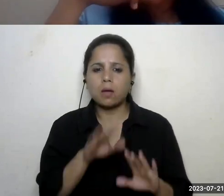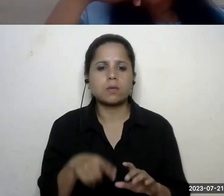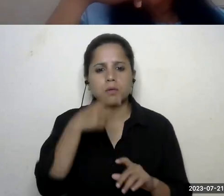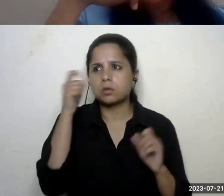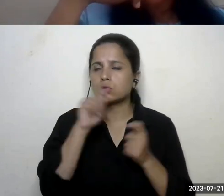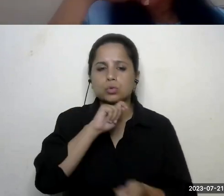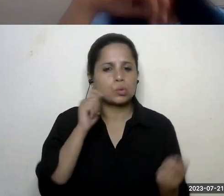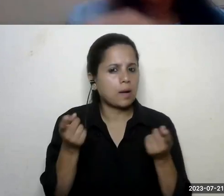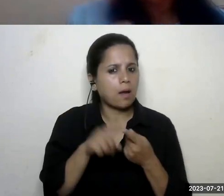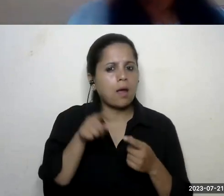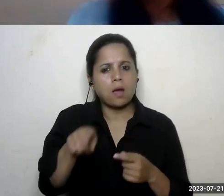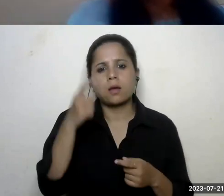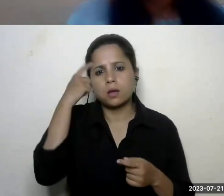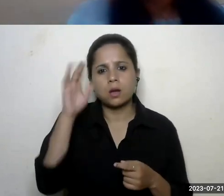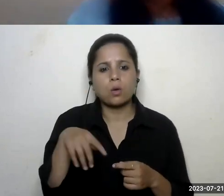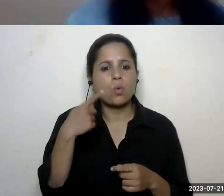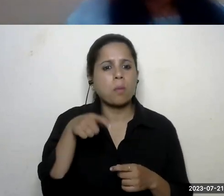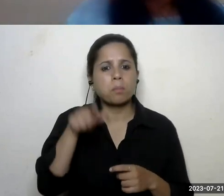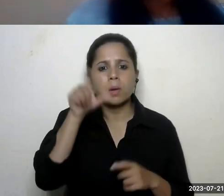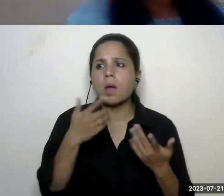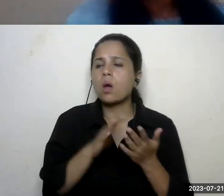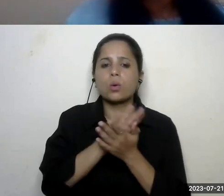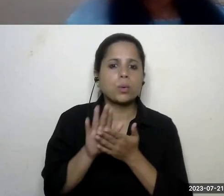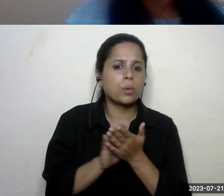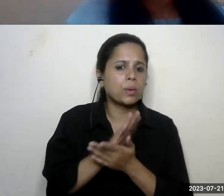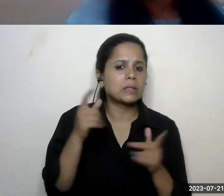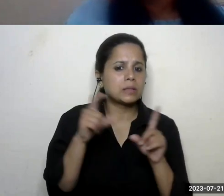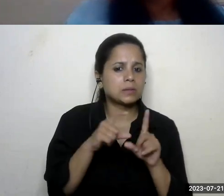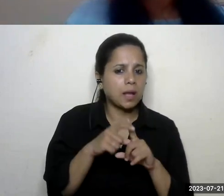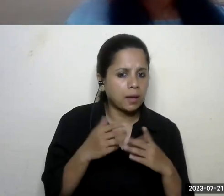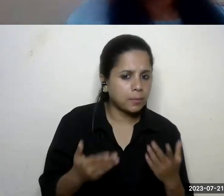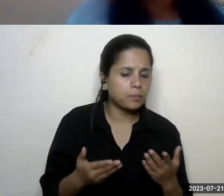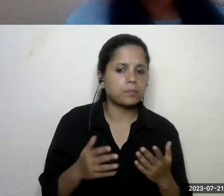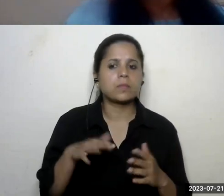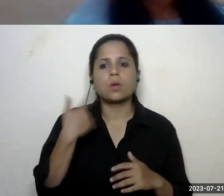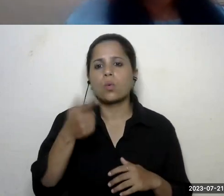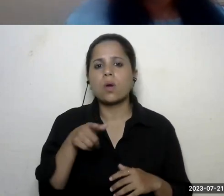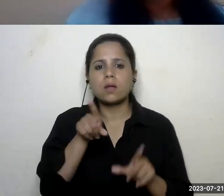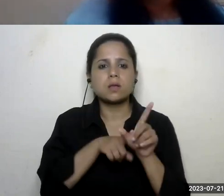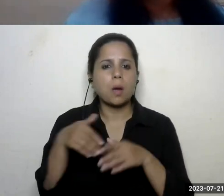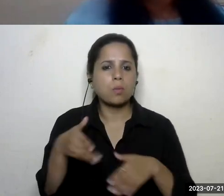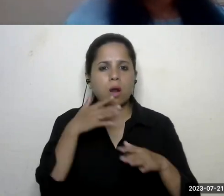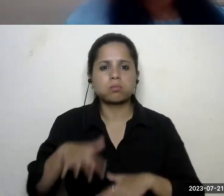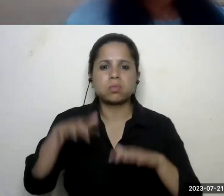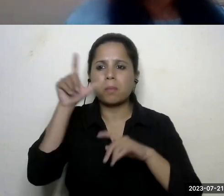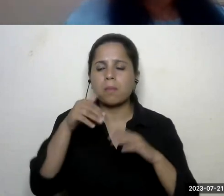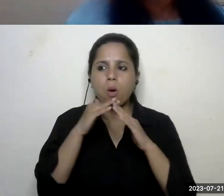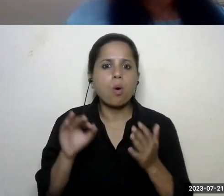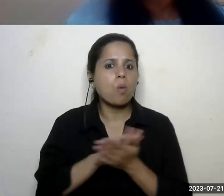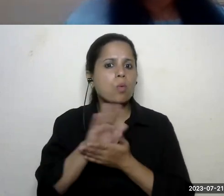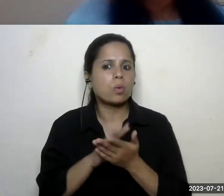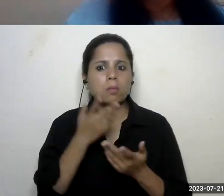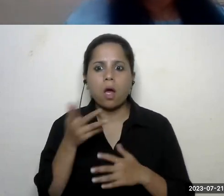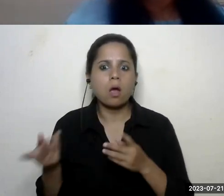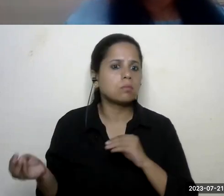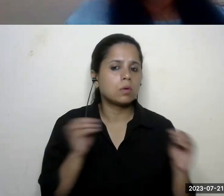think of all the people who have become homeless now within delhi uh because of the yamuna coming up think of all the